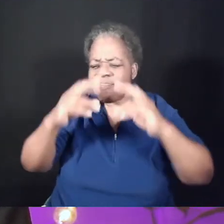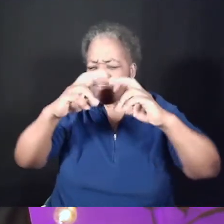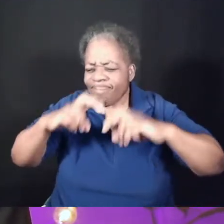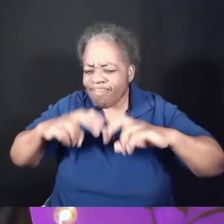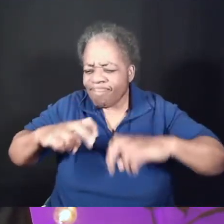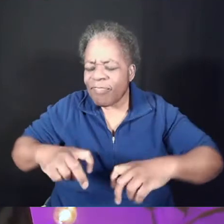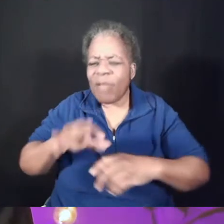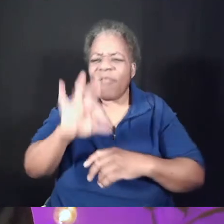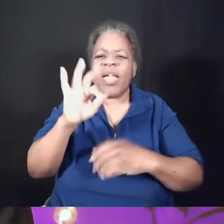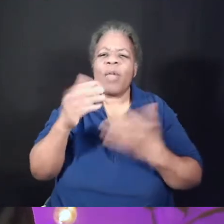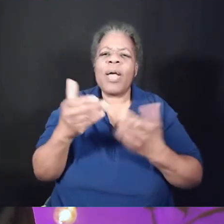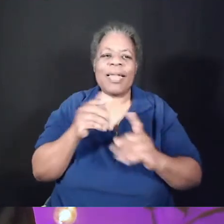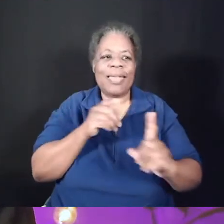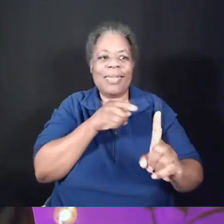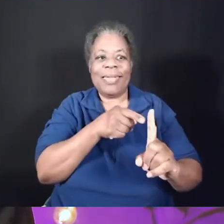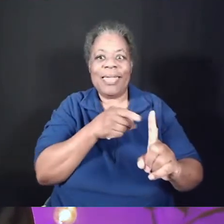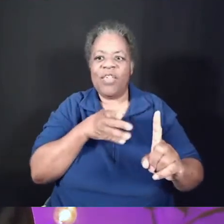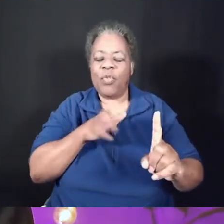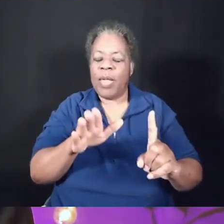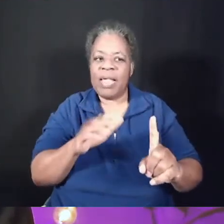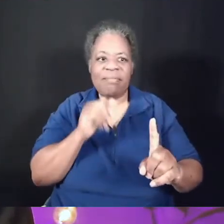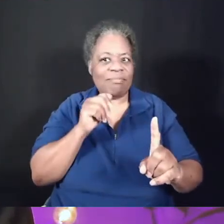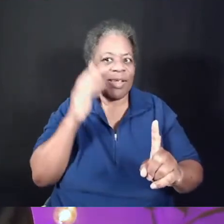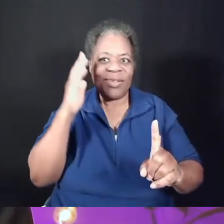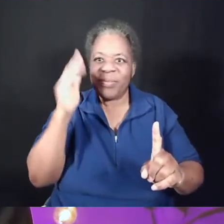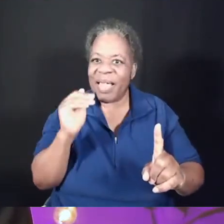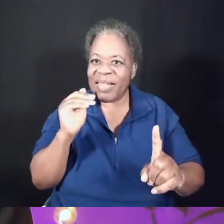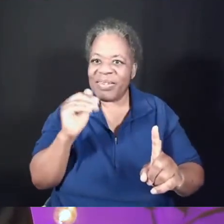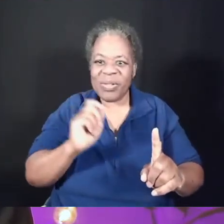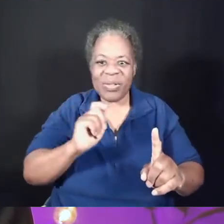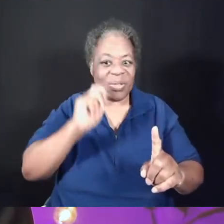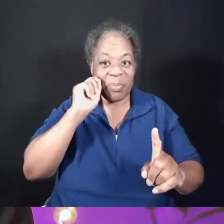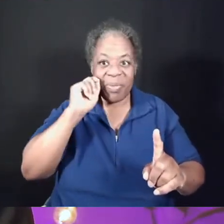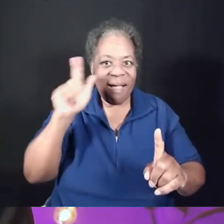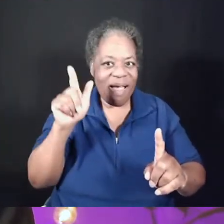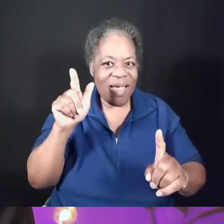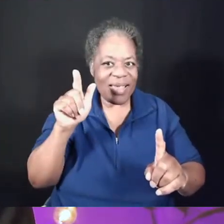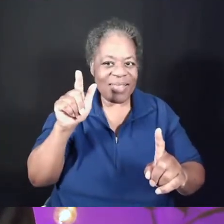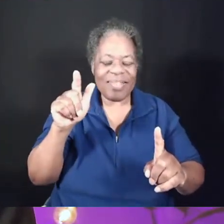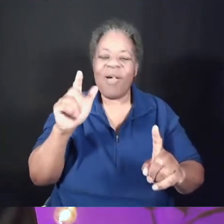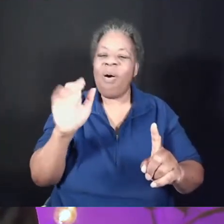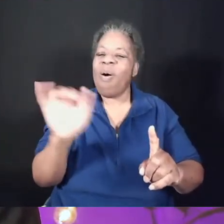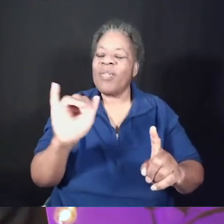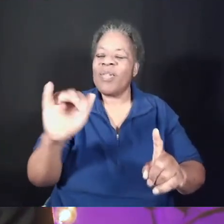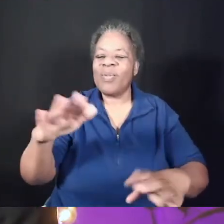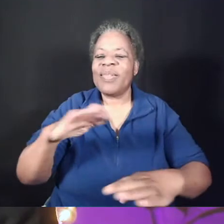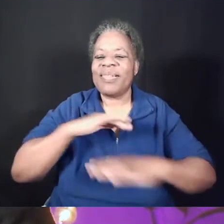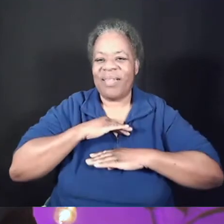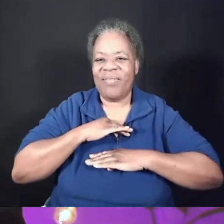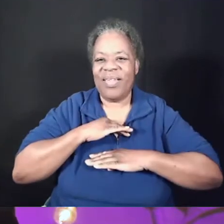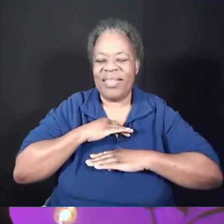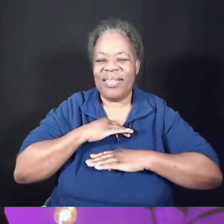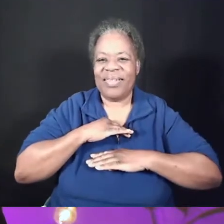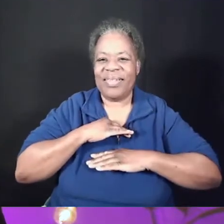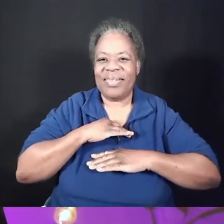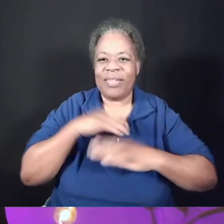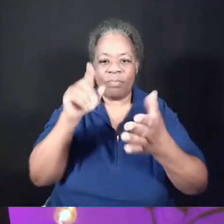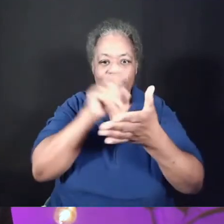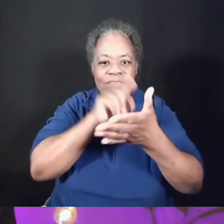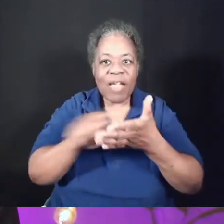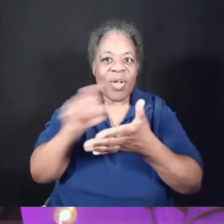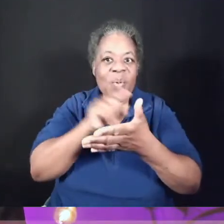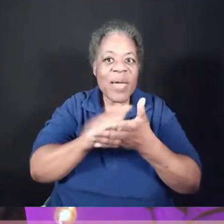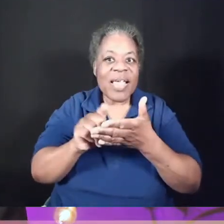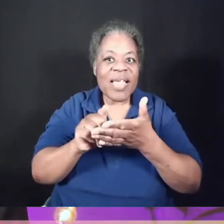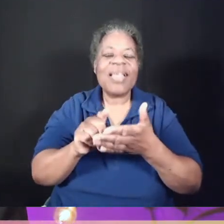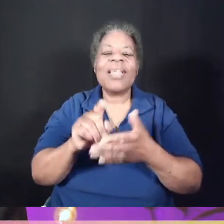that his ways are unexpected. They are surprising and they're satisfying. So weekly, as we do this, our question is going to